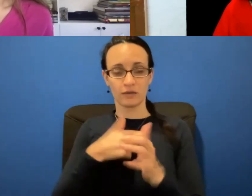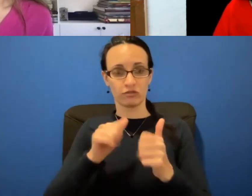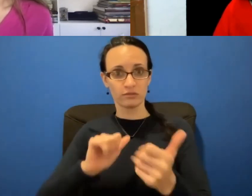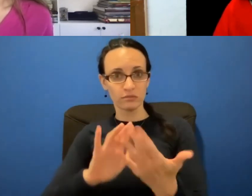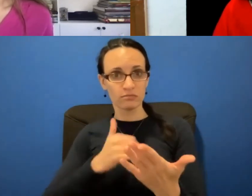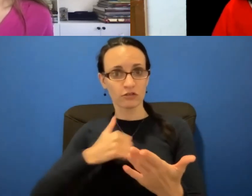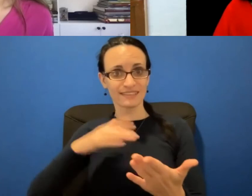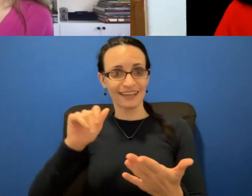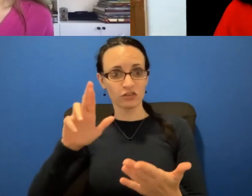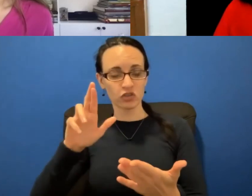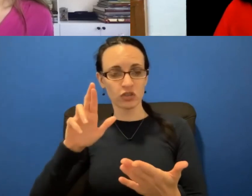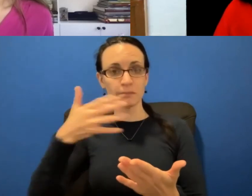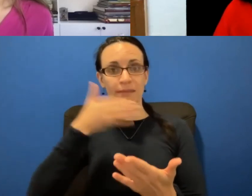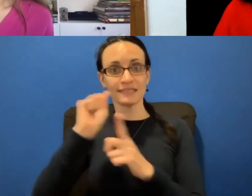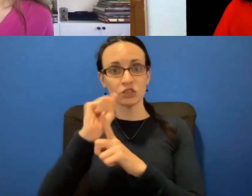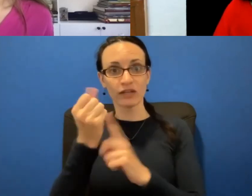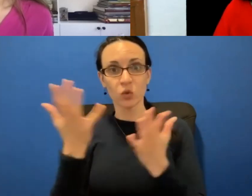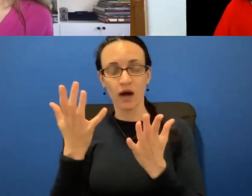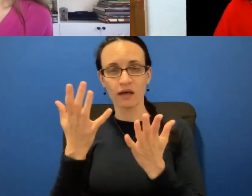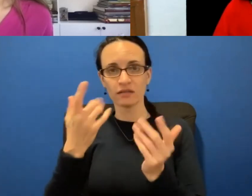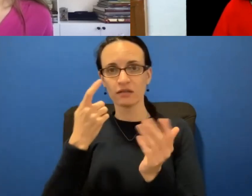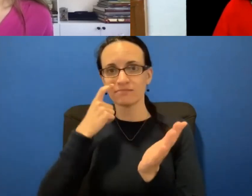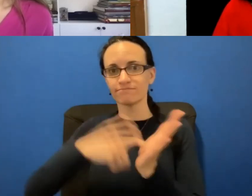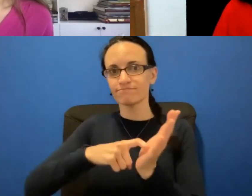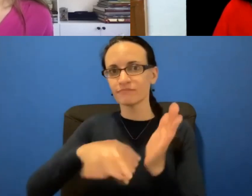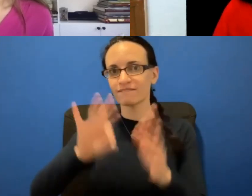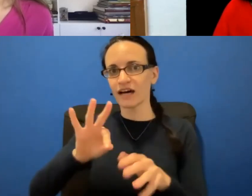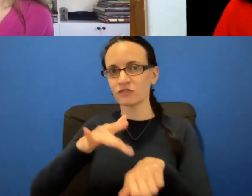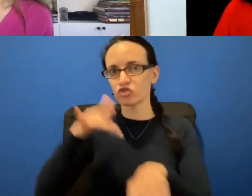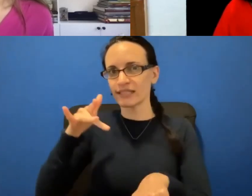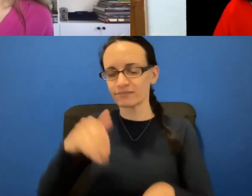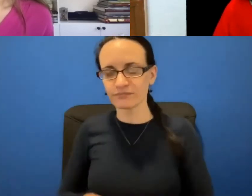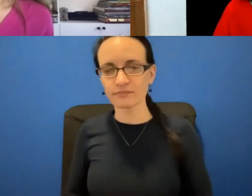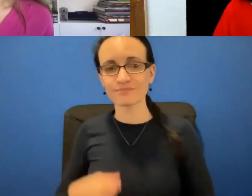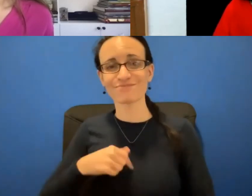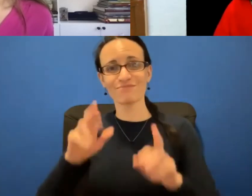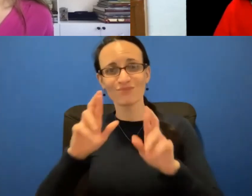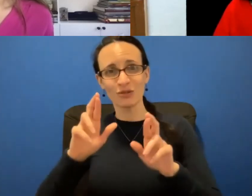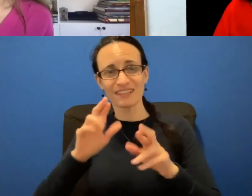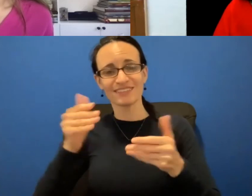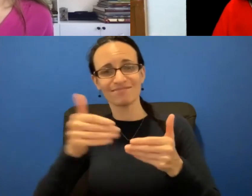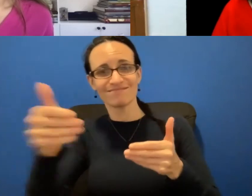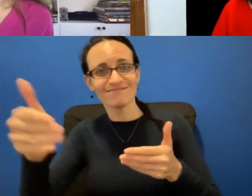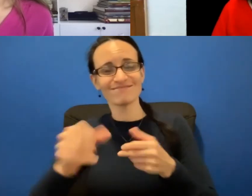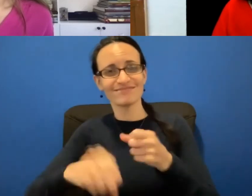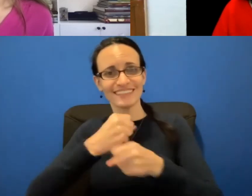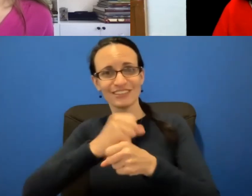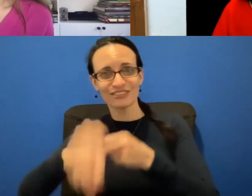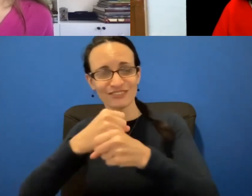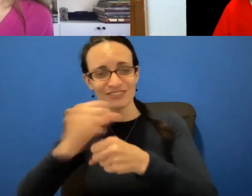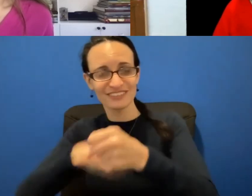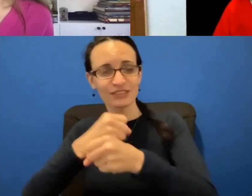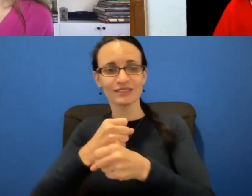optimally is to find early curable breast cancer. I hope in years to come that we'll have this discussion and